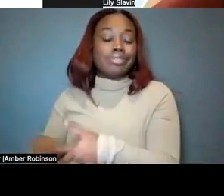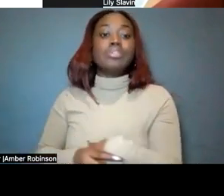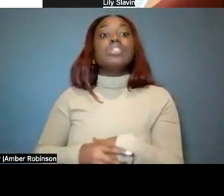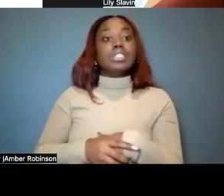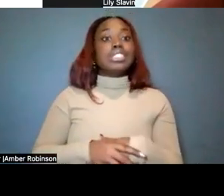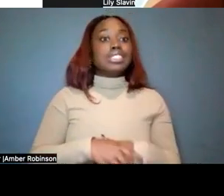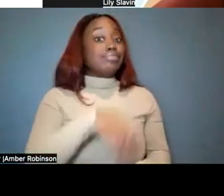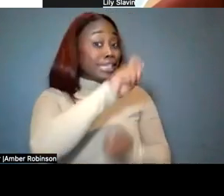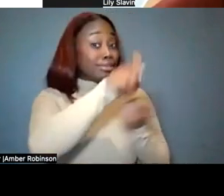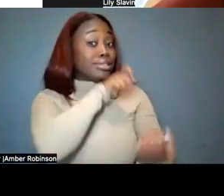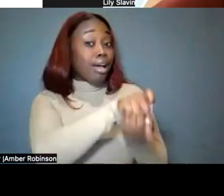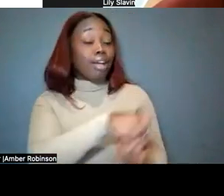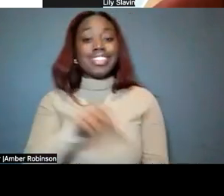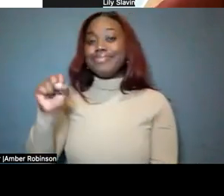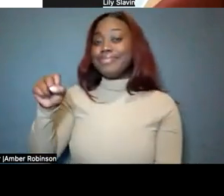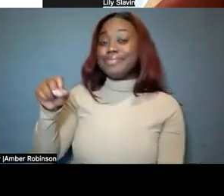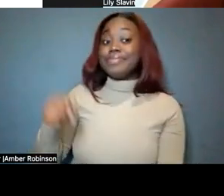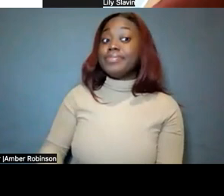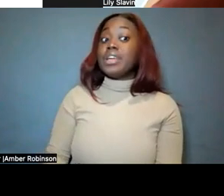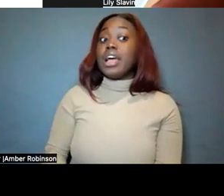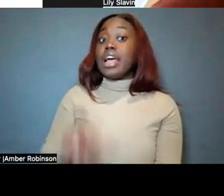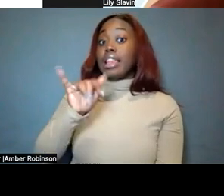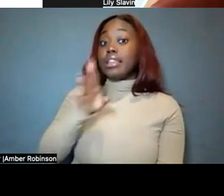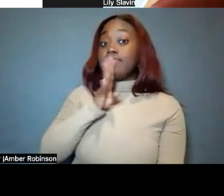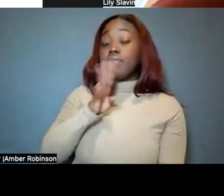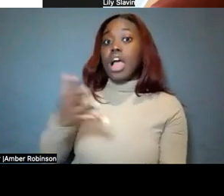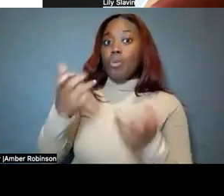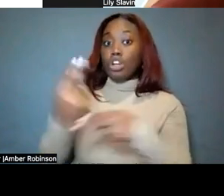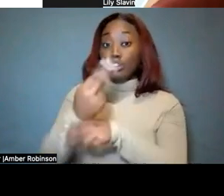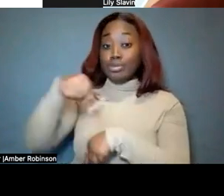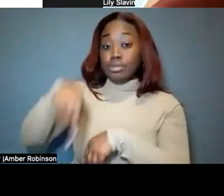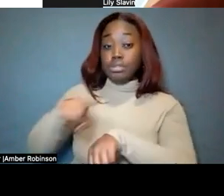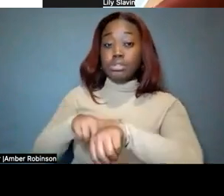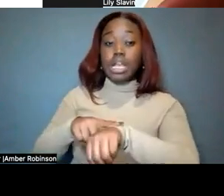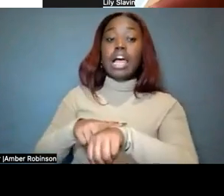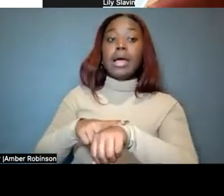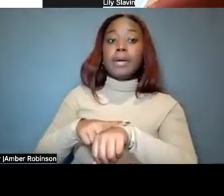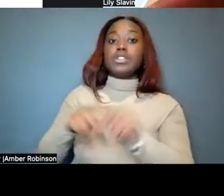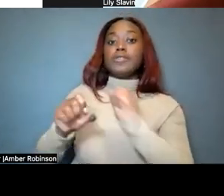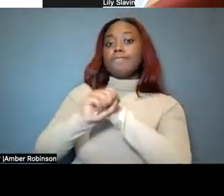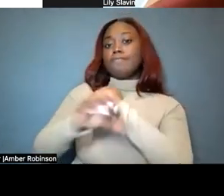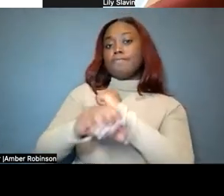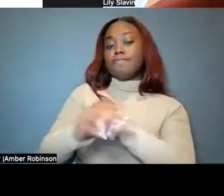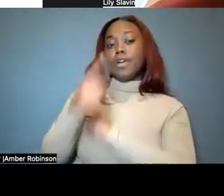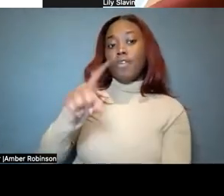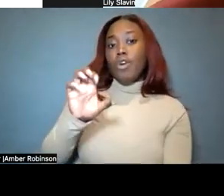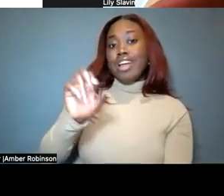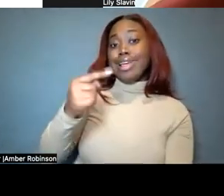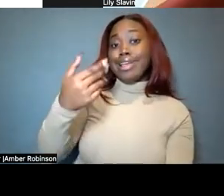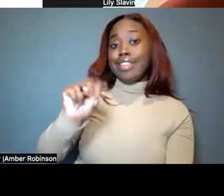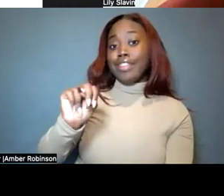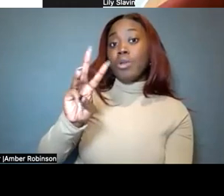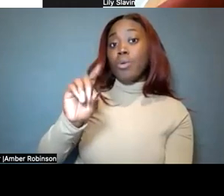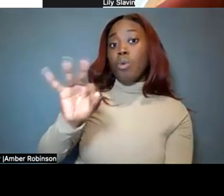Yeah. I also wanted to use this as a time to, to plug the Ethan Wolf